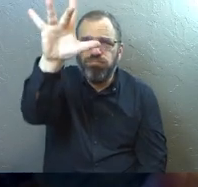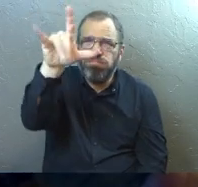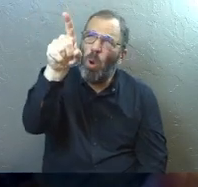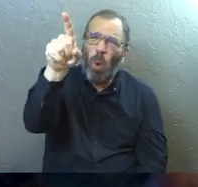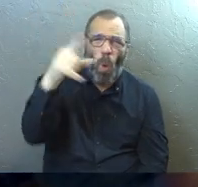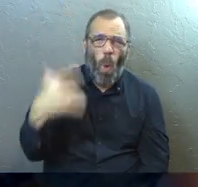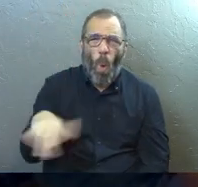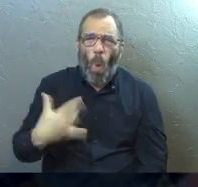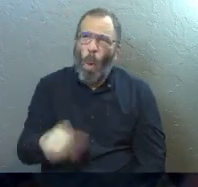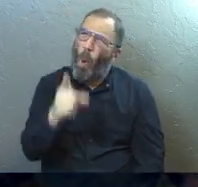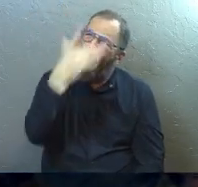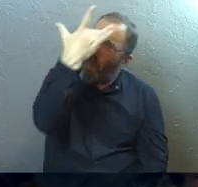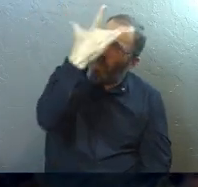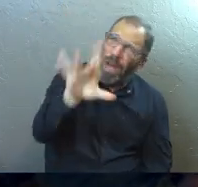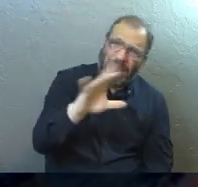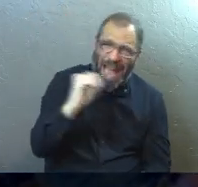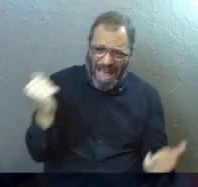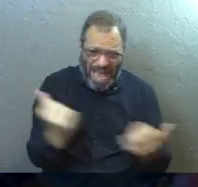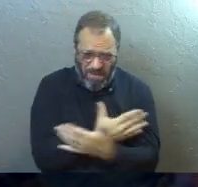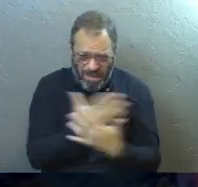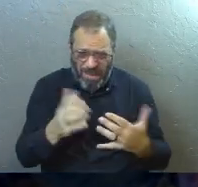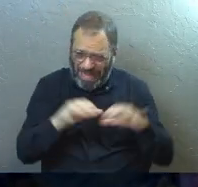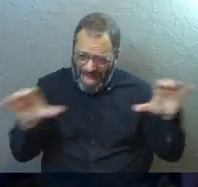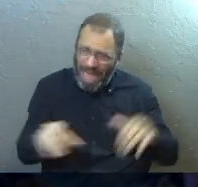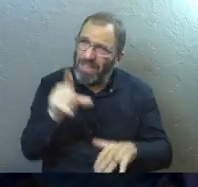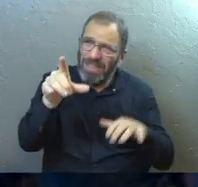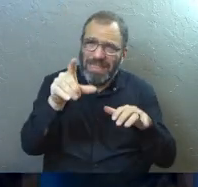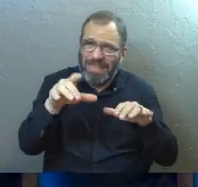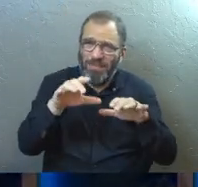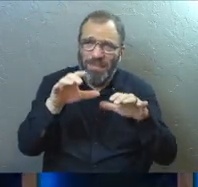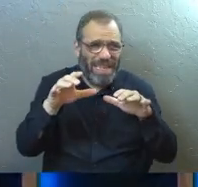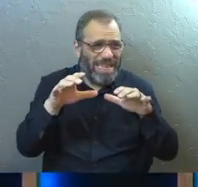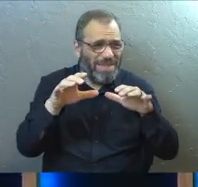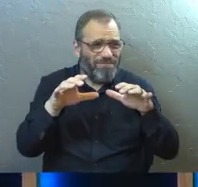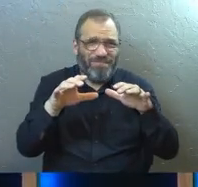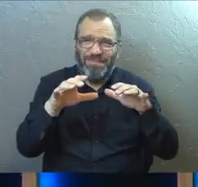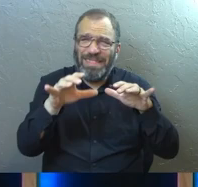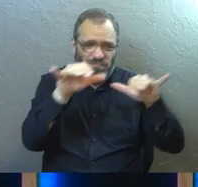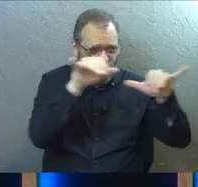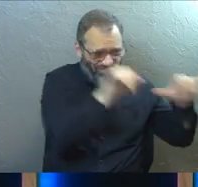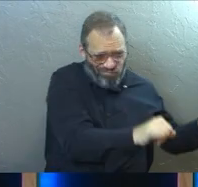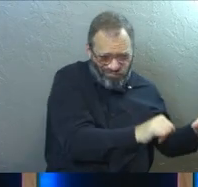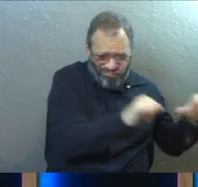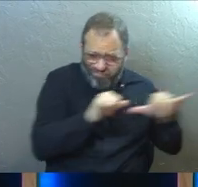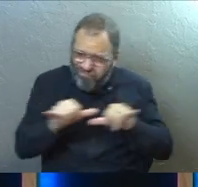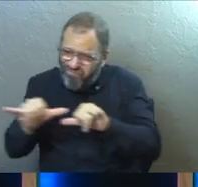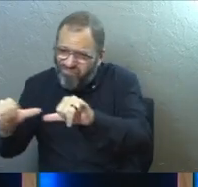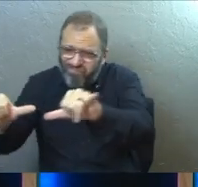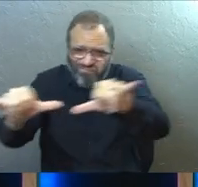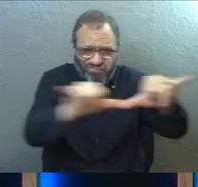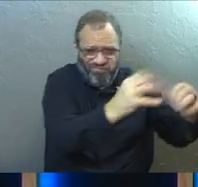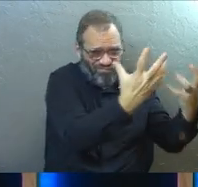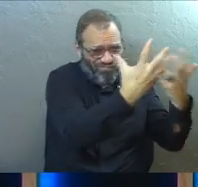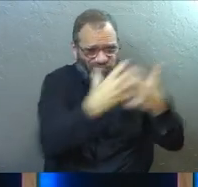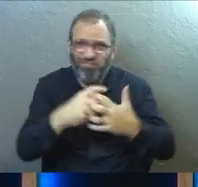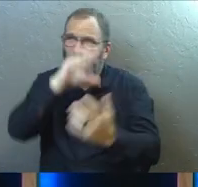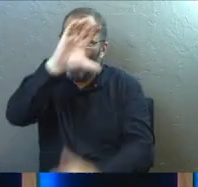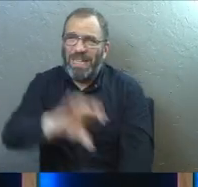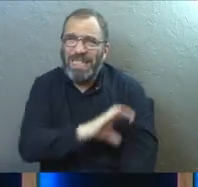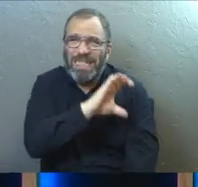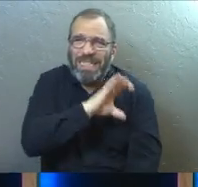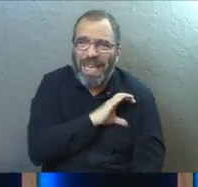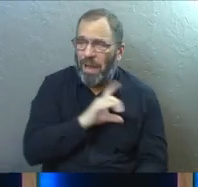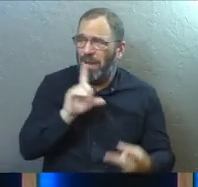God is so brilliant that every single action that he takes is simultaneously in line with his character.